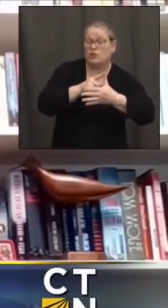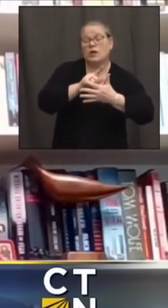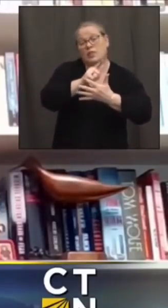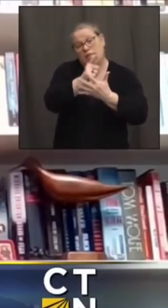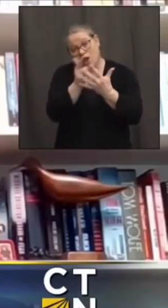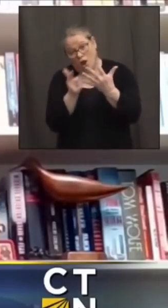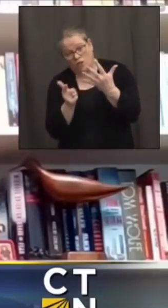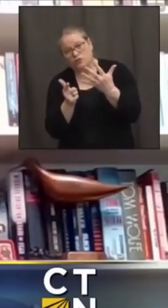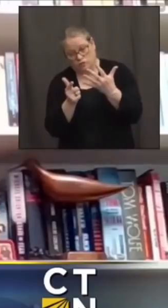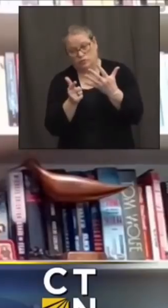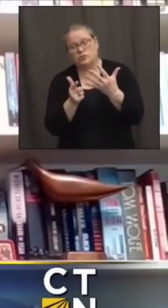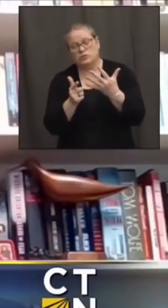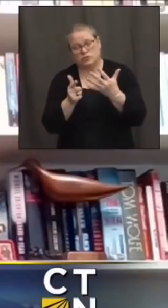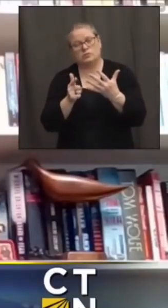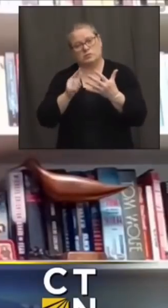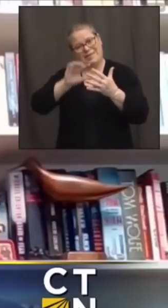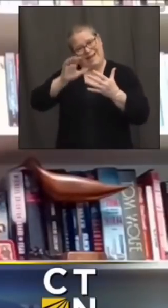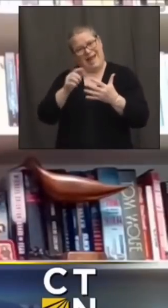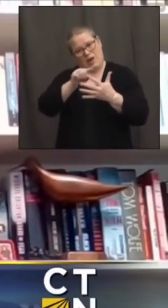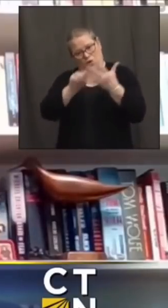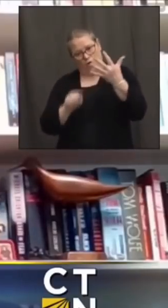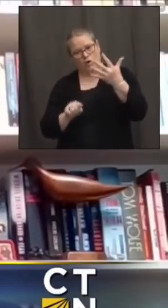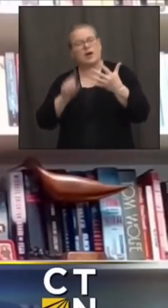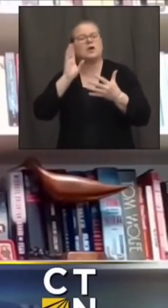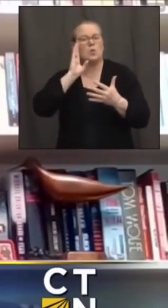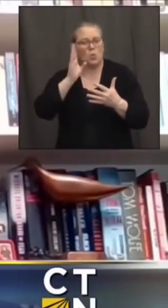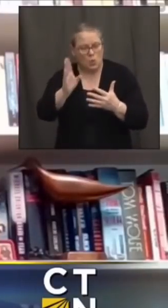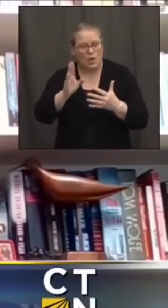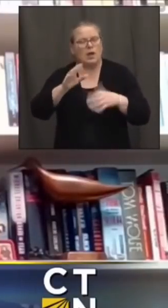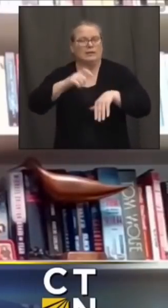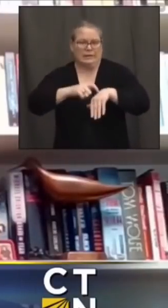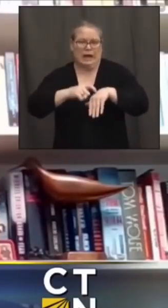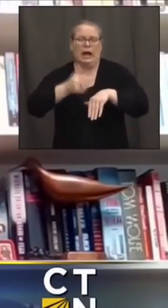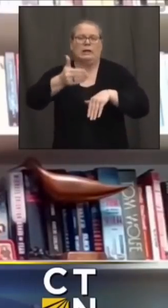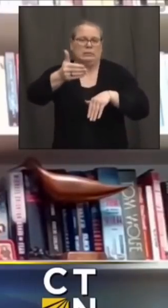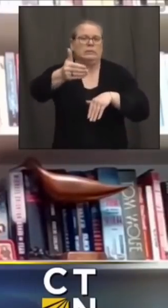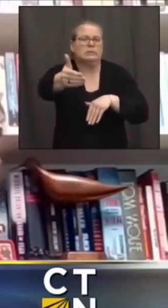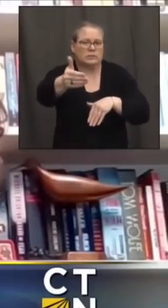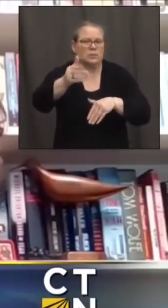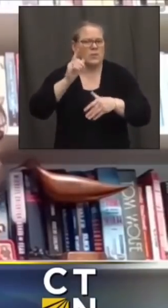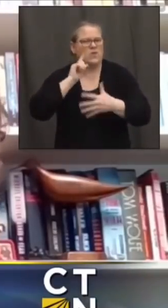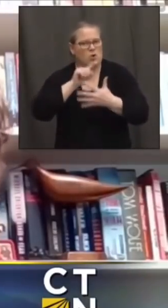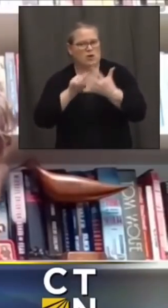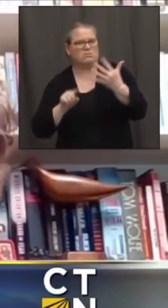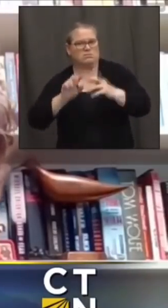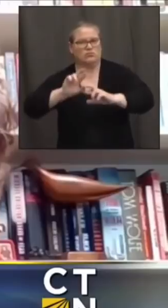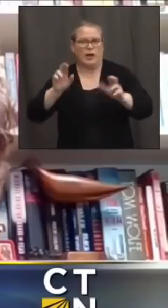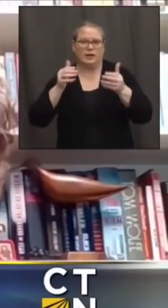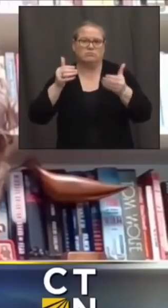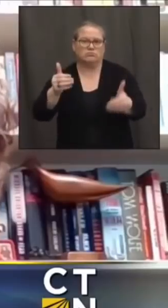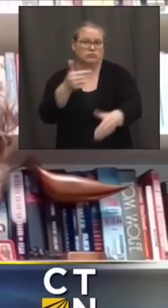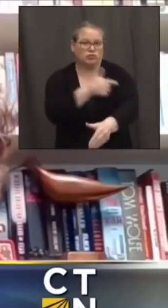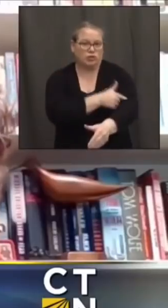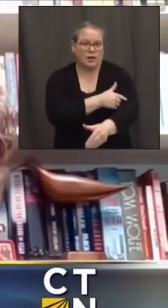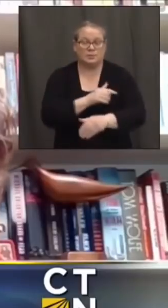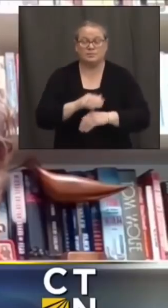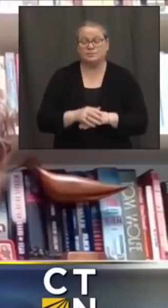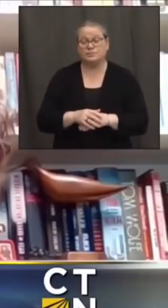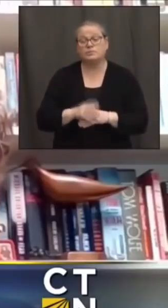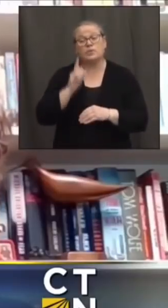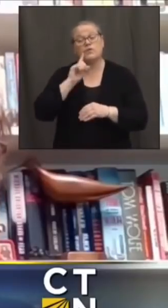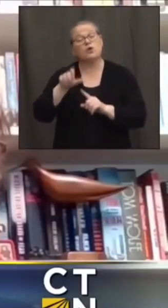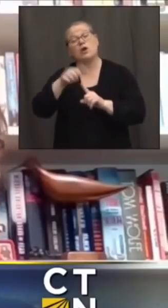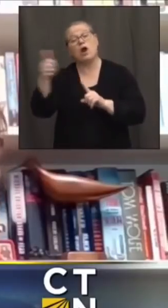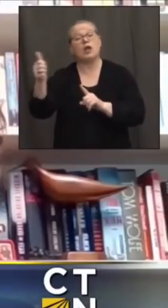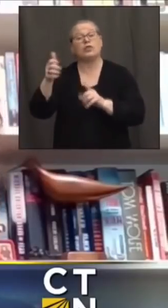rest of the the people in that category that the governor described that's right in terms of when the general population can uh